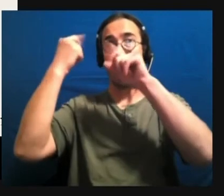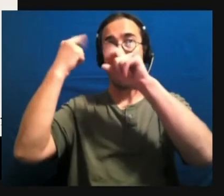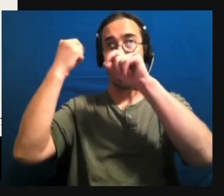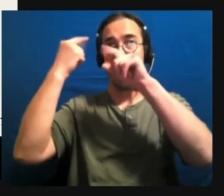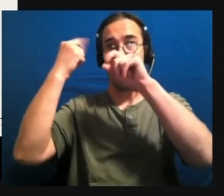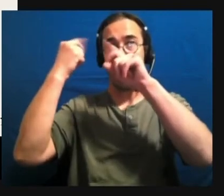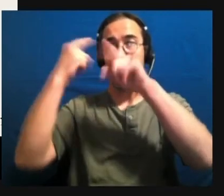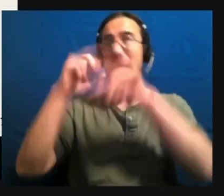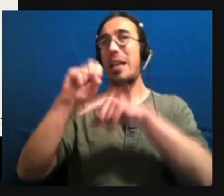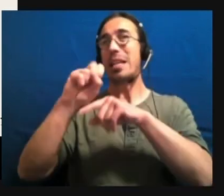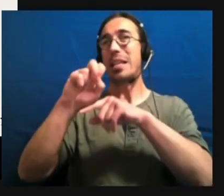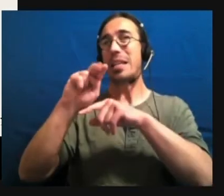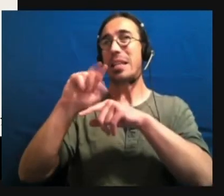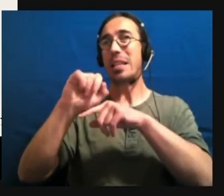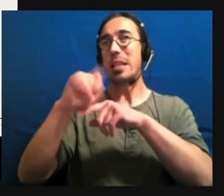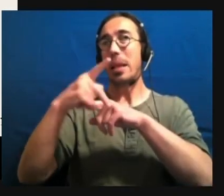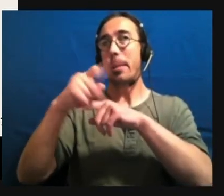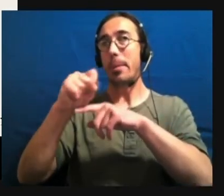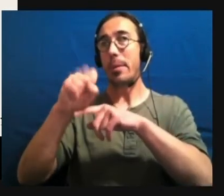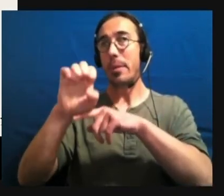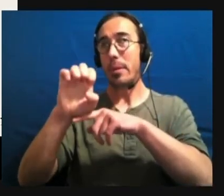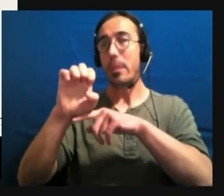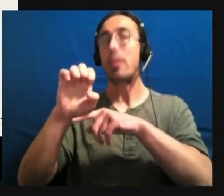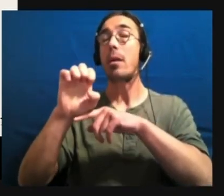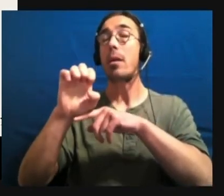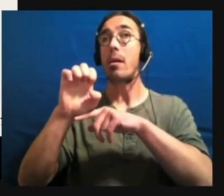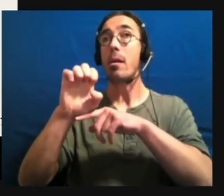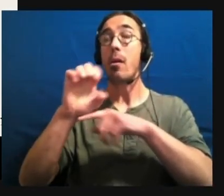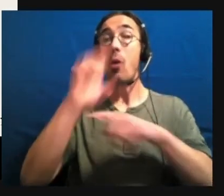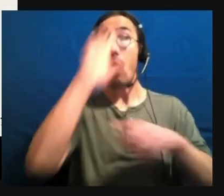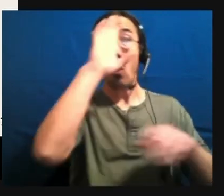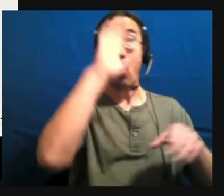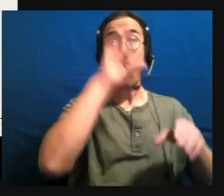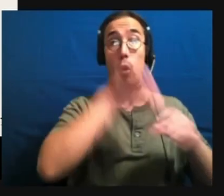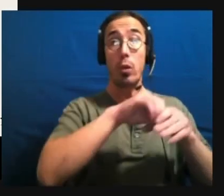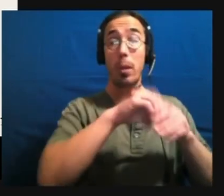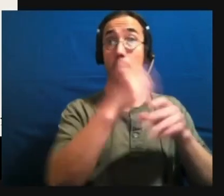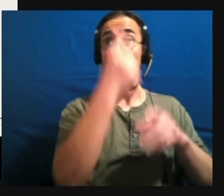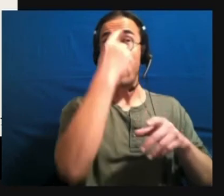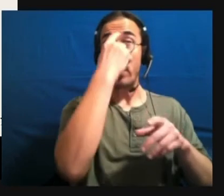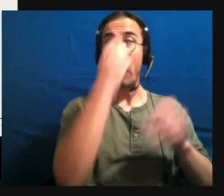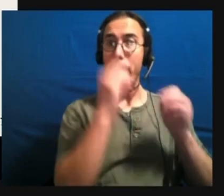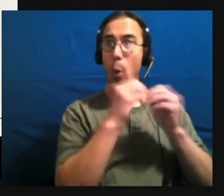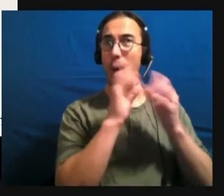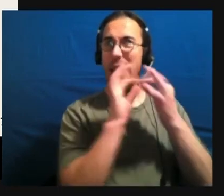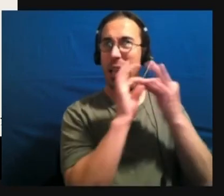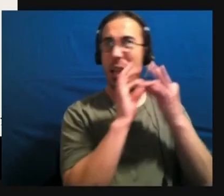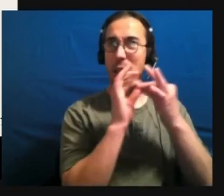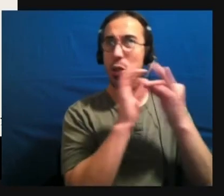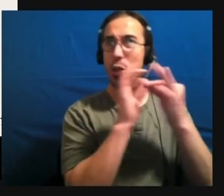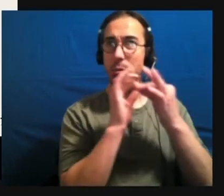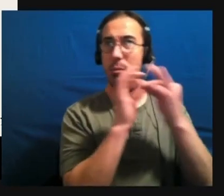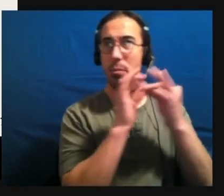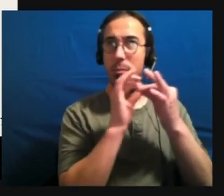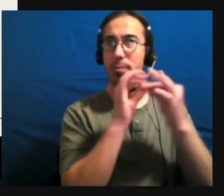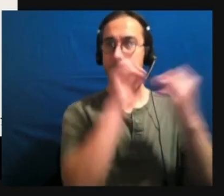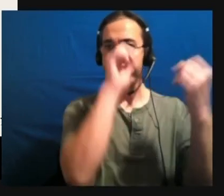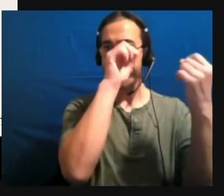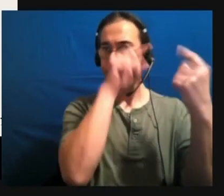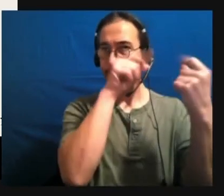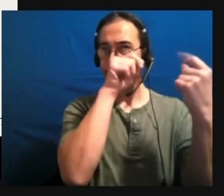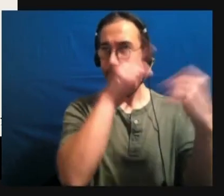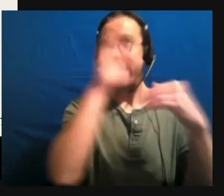and autistic brains have more connections, um, than,